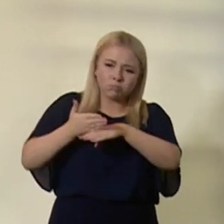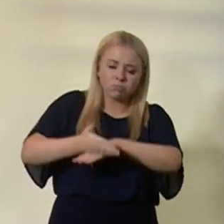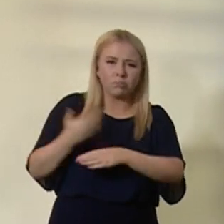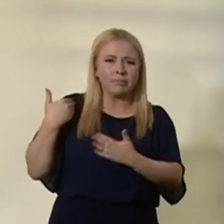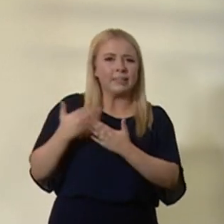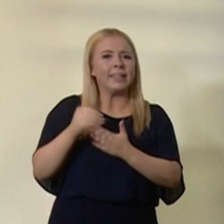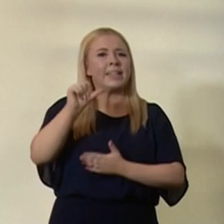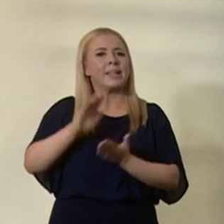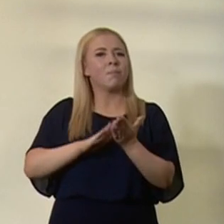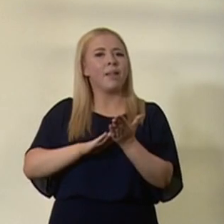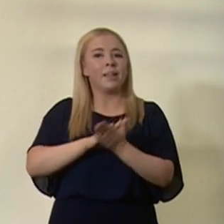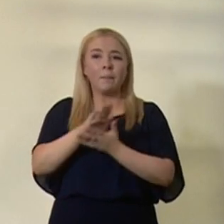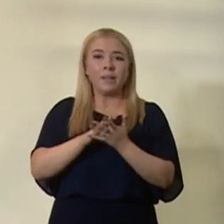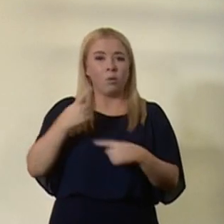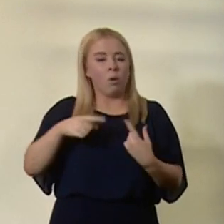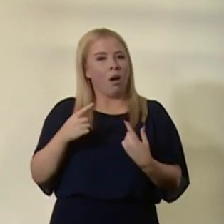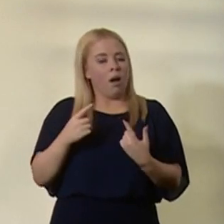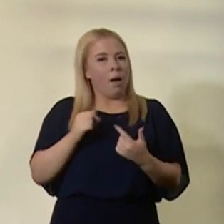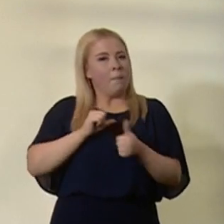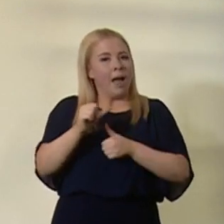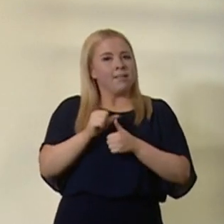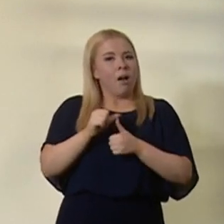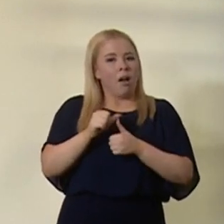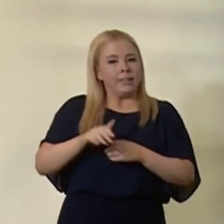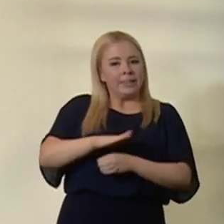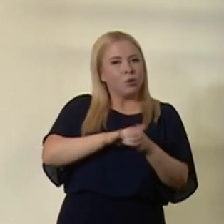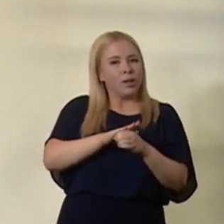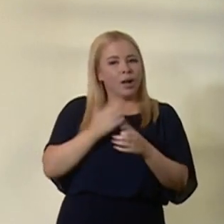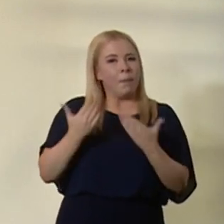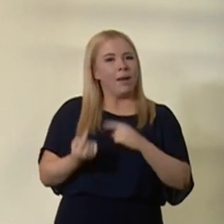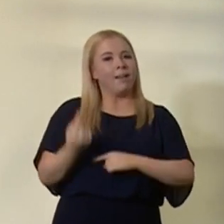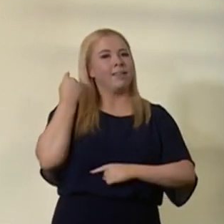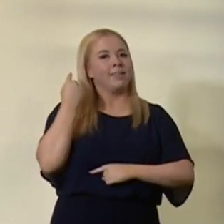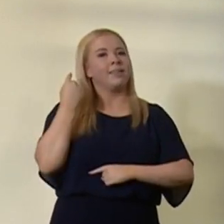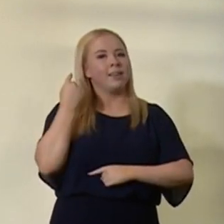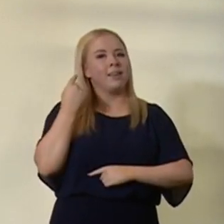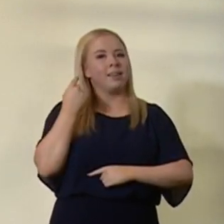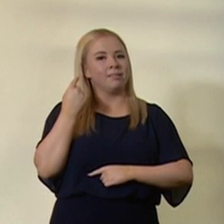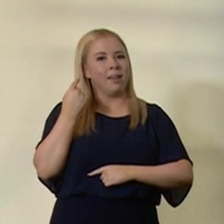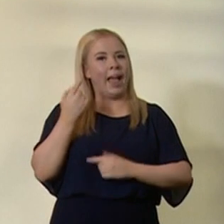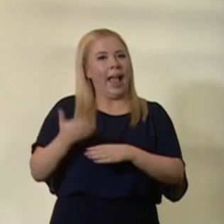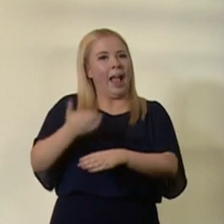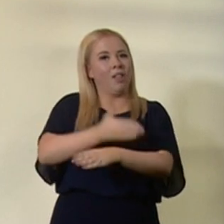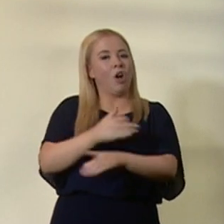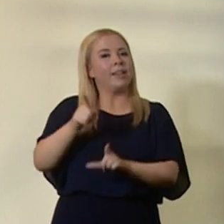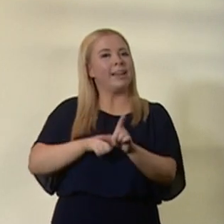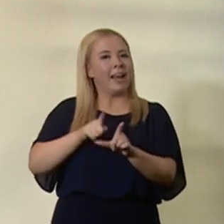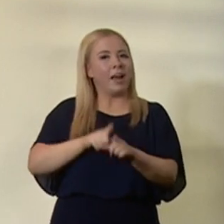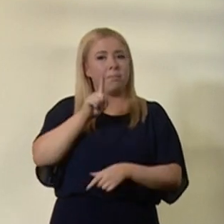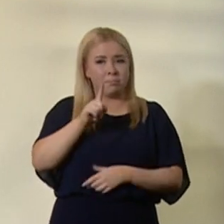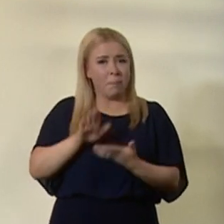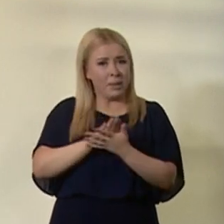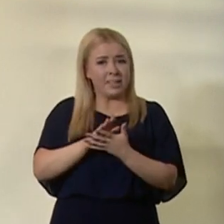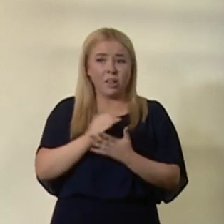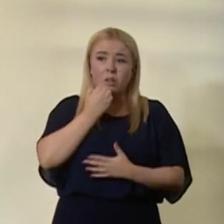the last six months, we are in a much stronger position now than in the spring. Cases are rising, but less